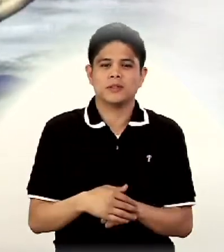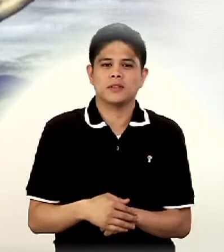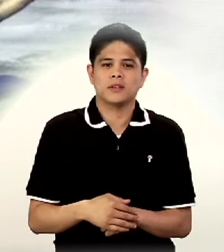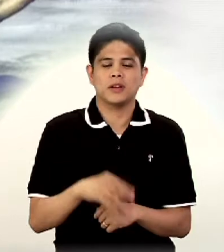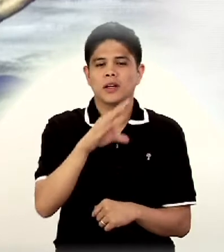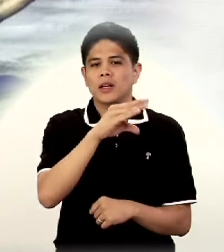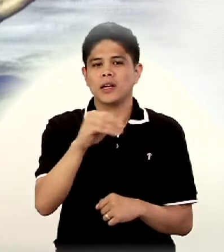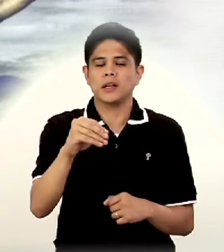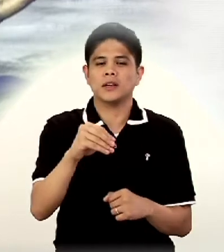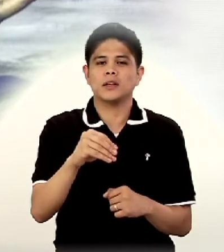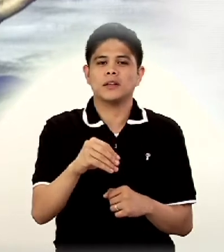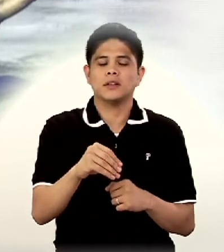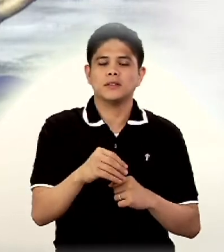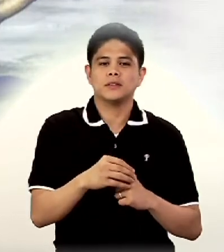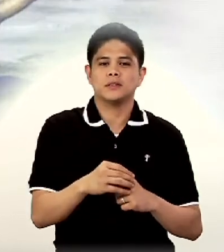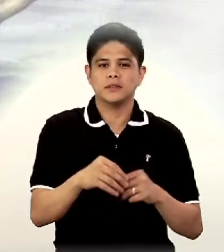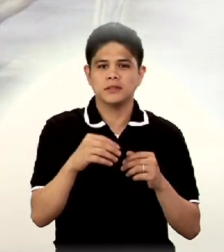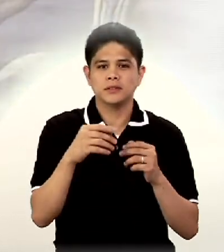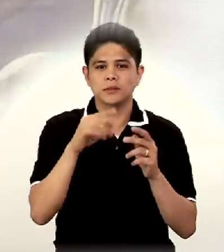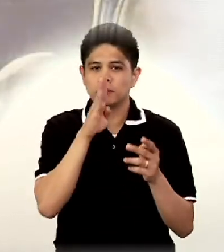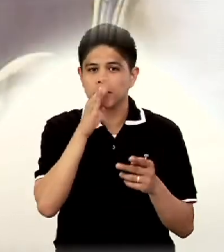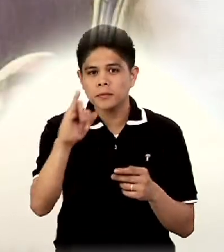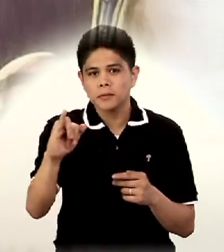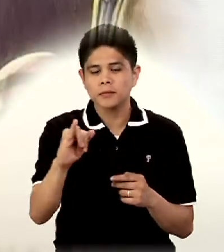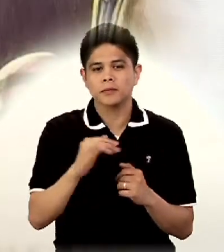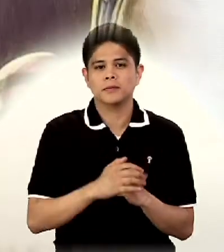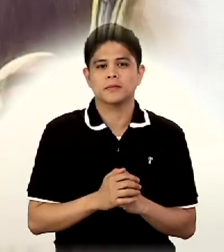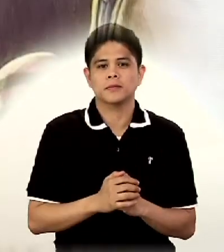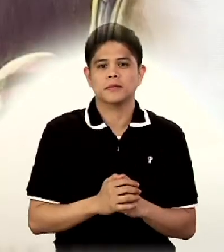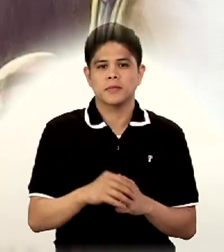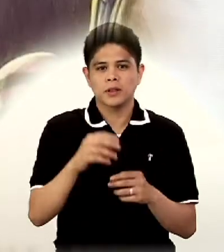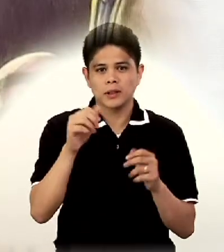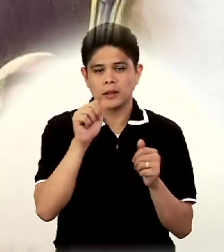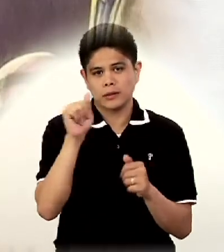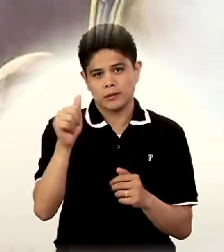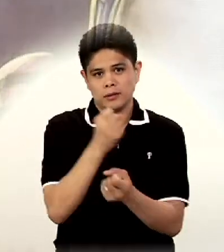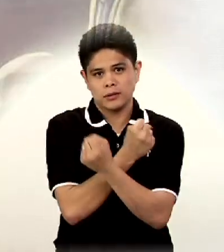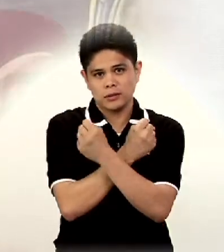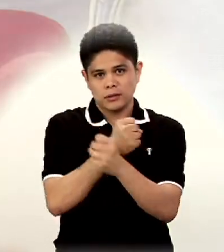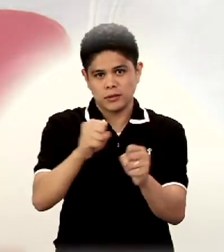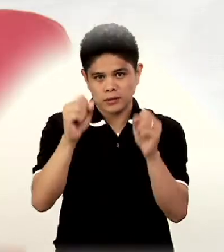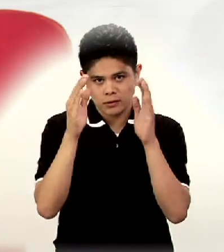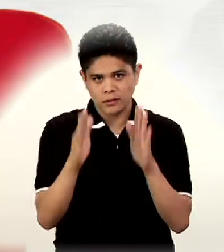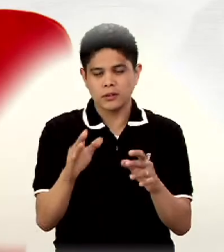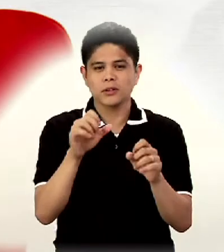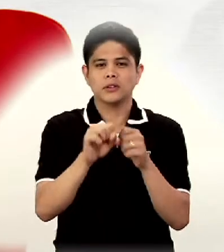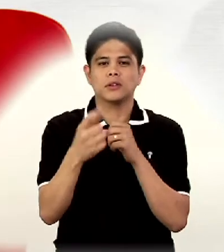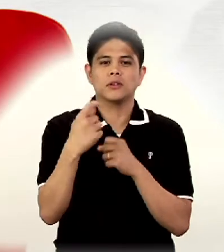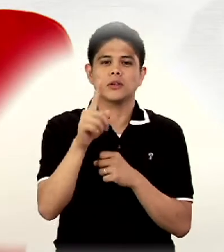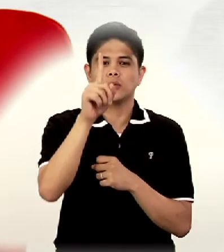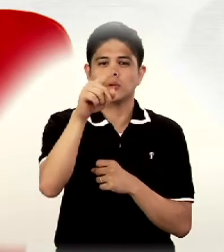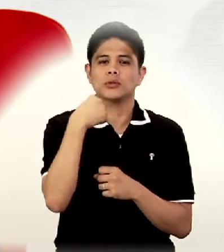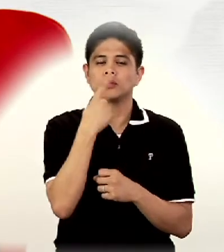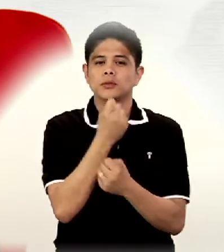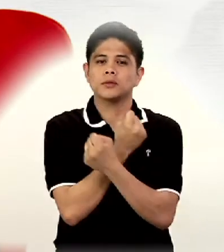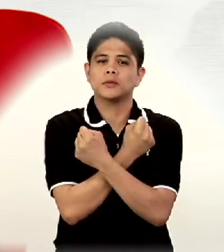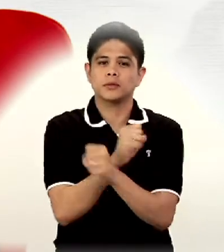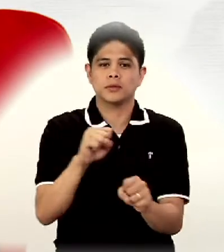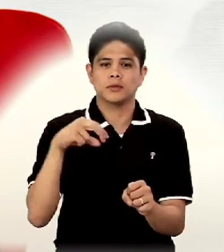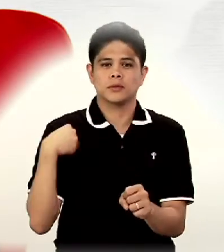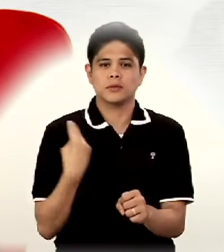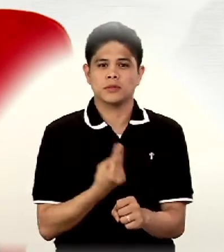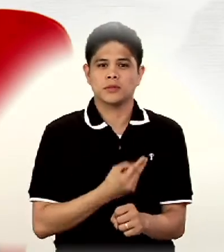and intensified his being a Savior. So the one who saves us